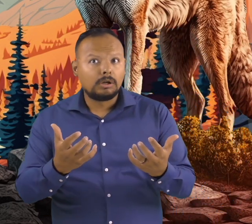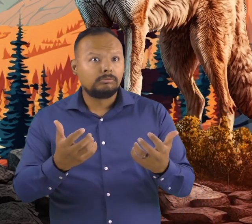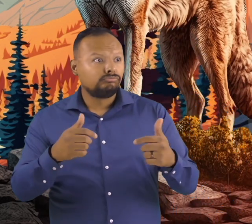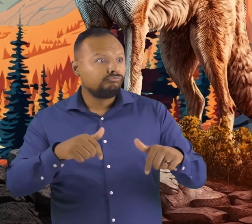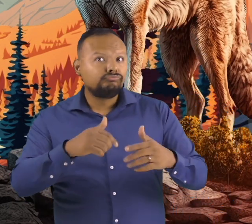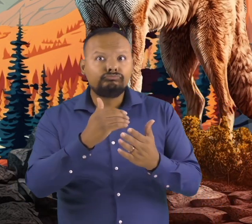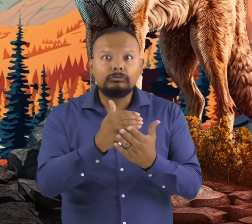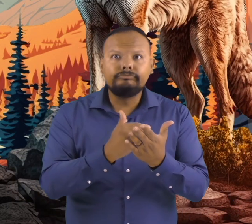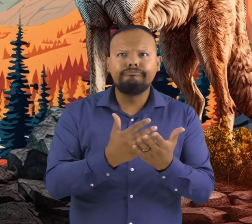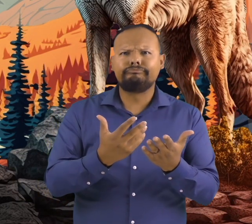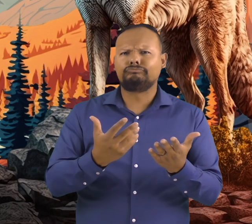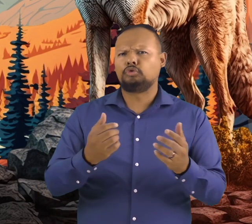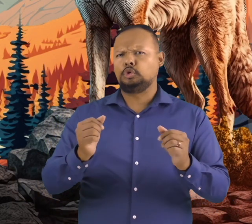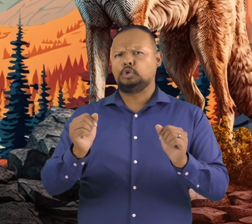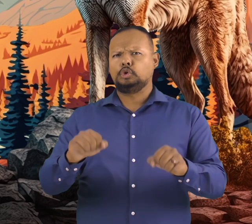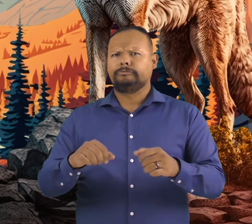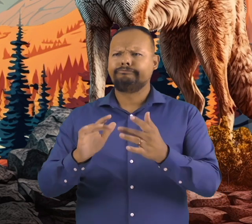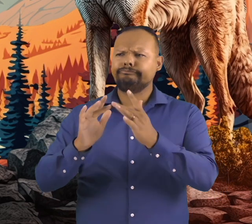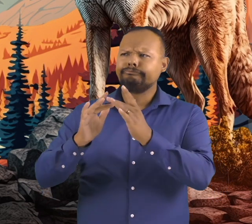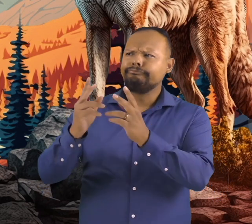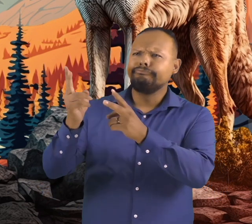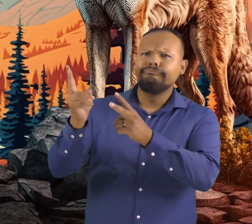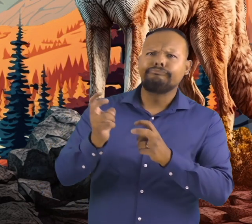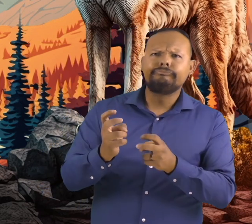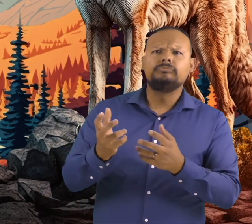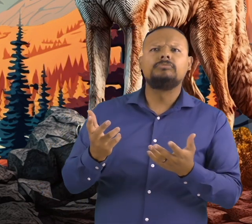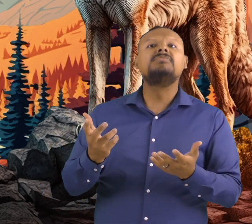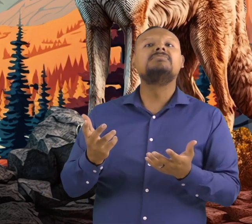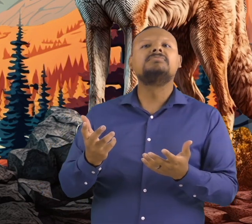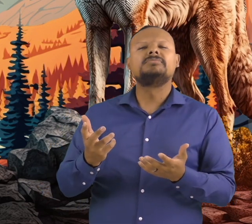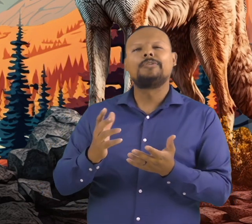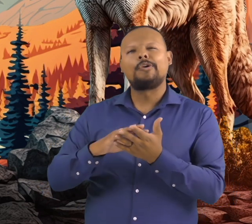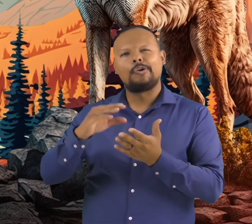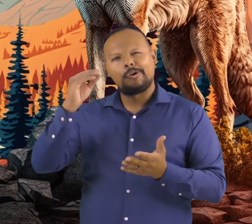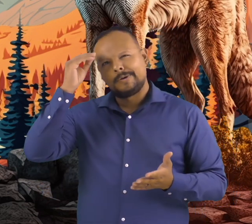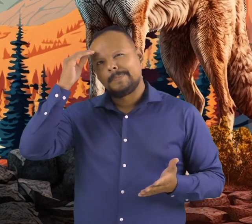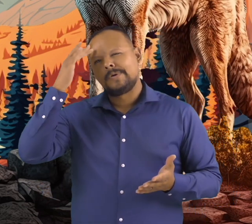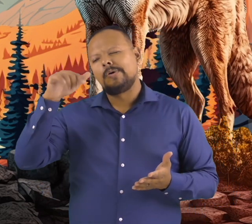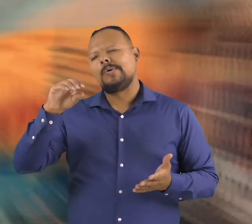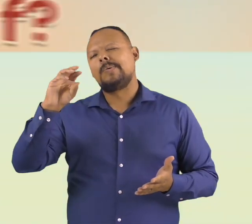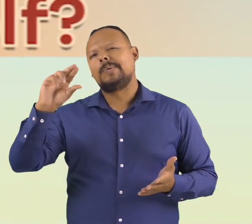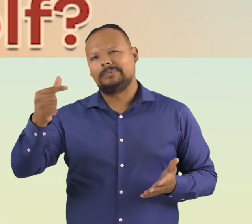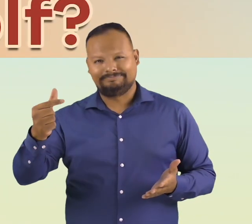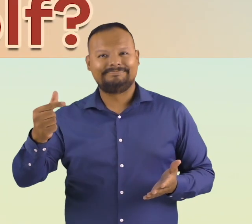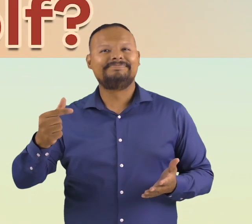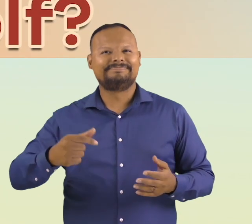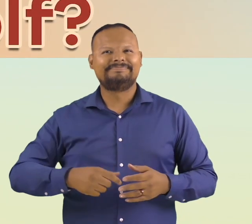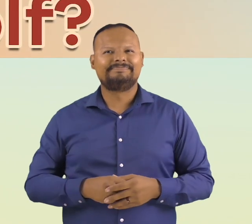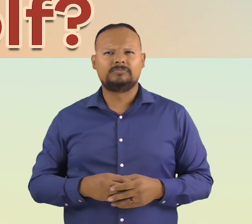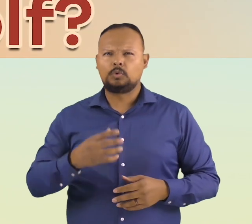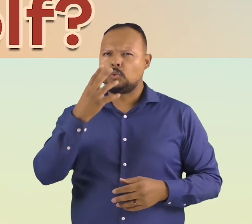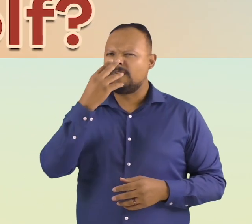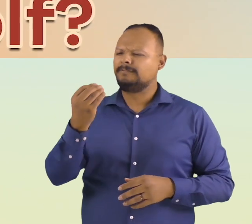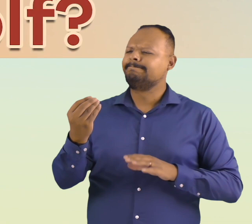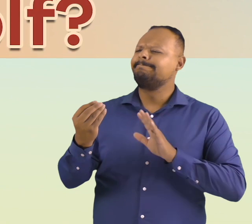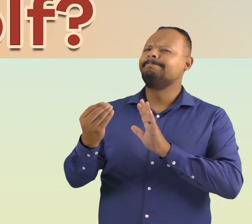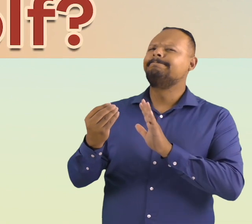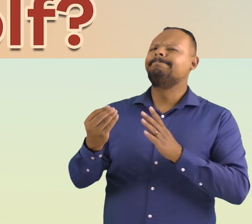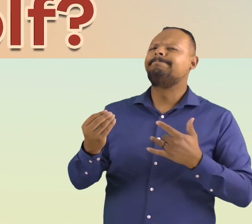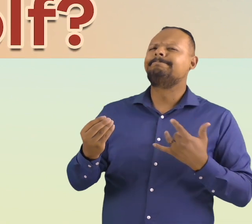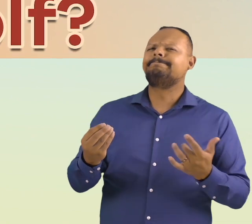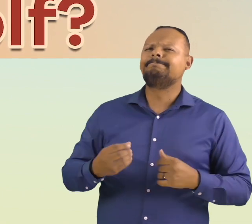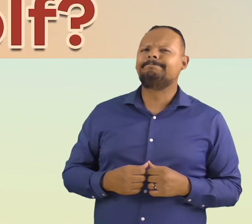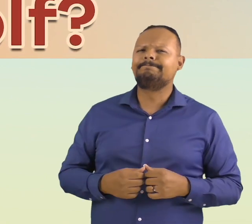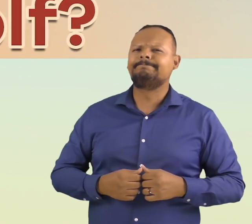with us, you can download this lesson plan from our website, learnbright.org. What is a wolf?